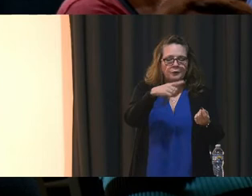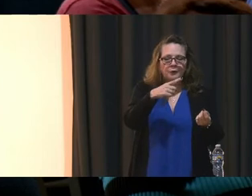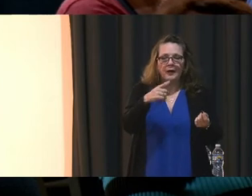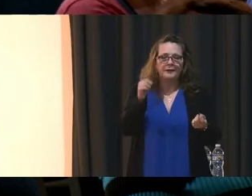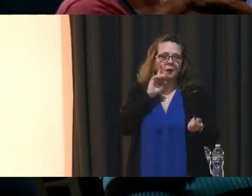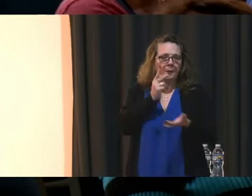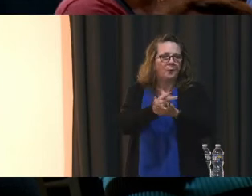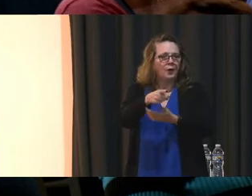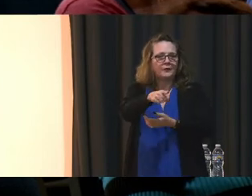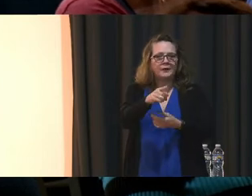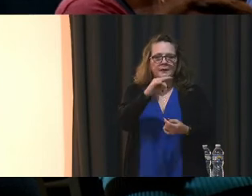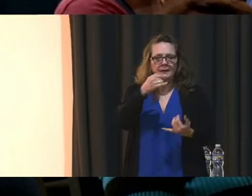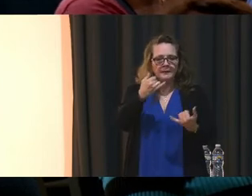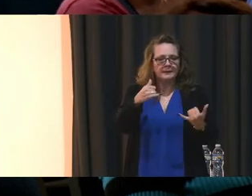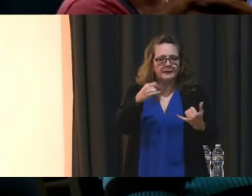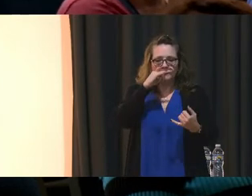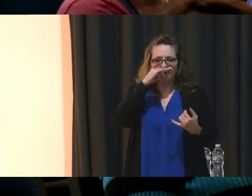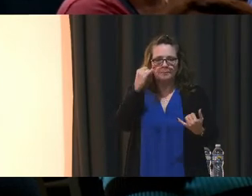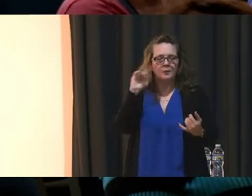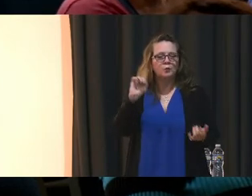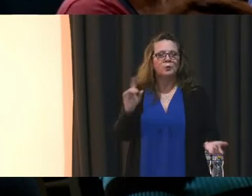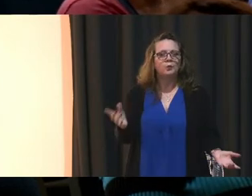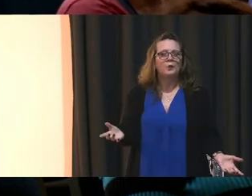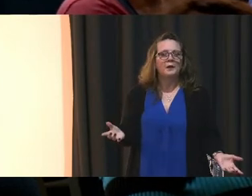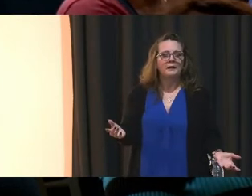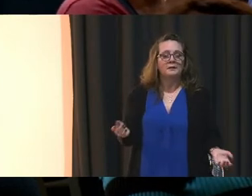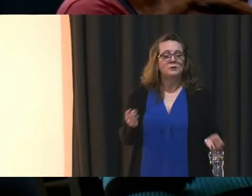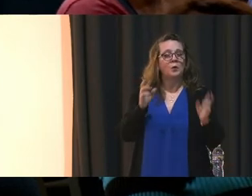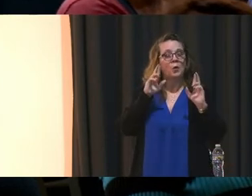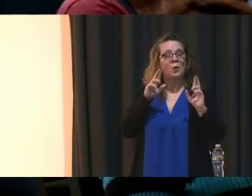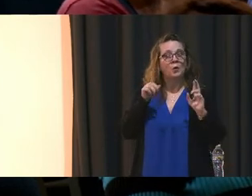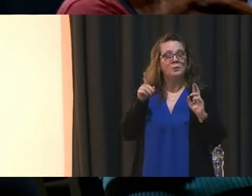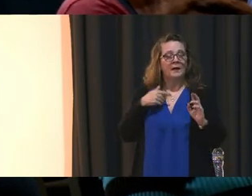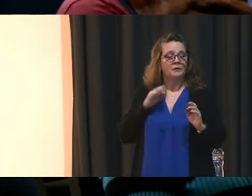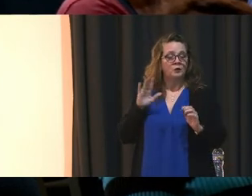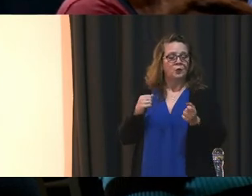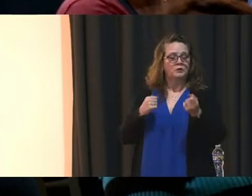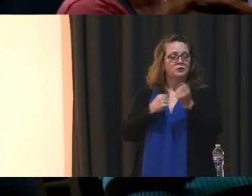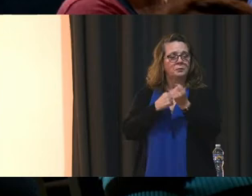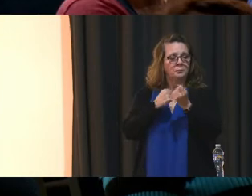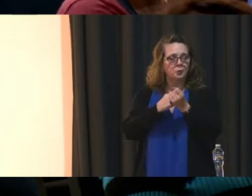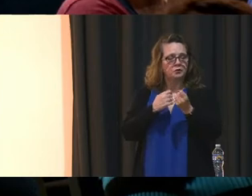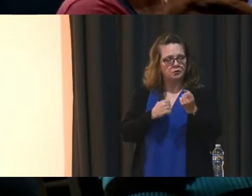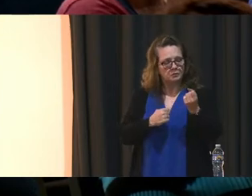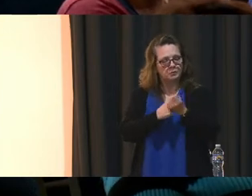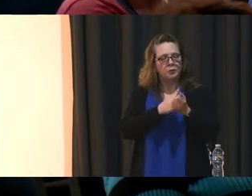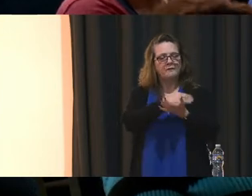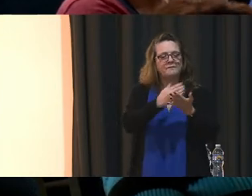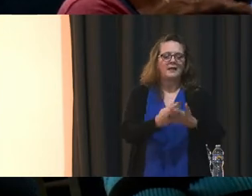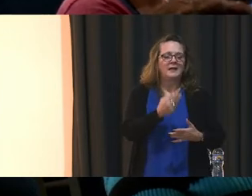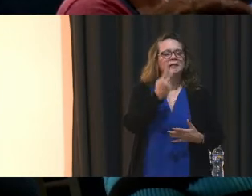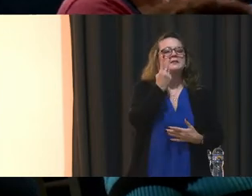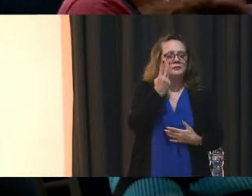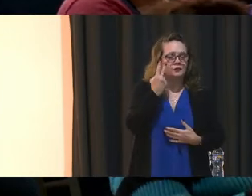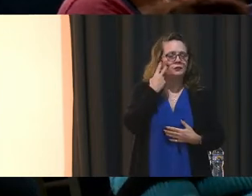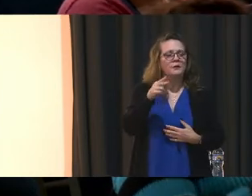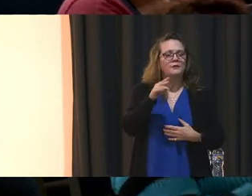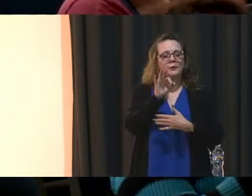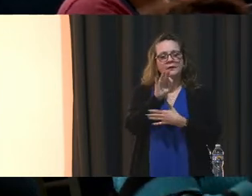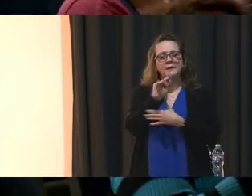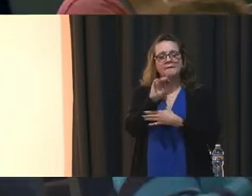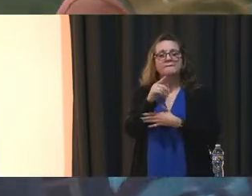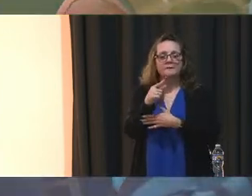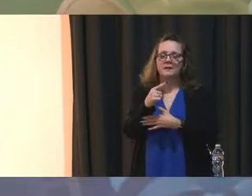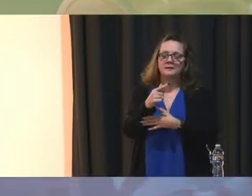play. So I hope we have your support in passing the phase two of the P3 funding. Thank you. for your comments. We appreciate you.